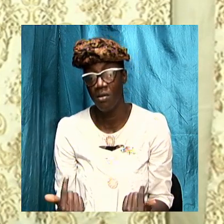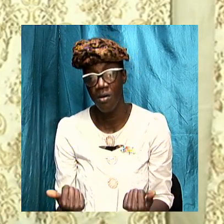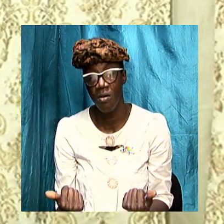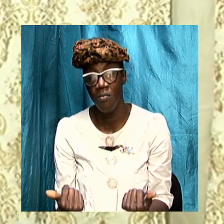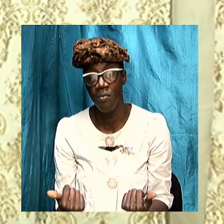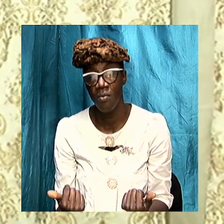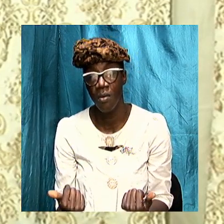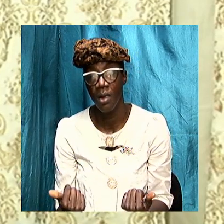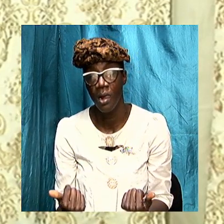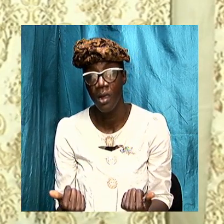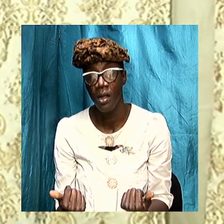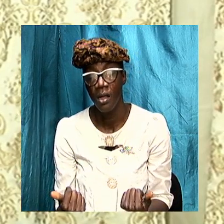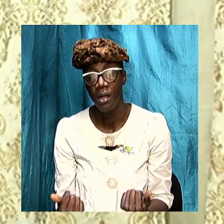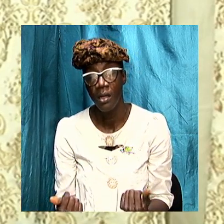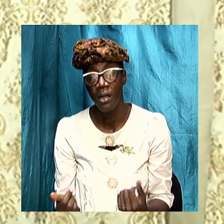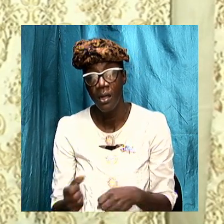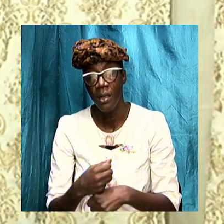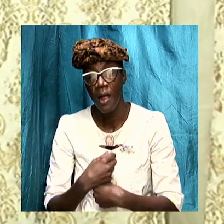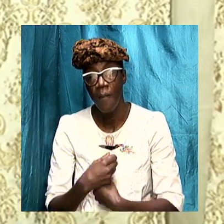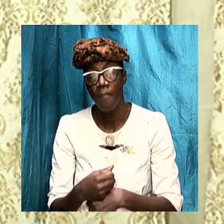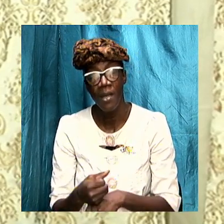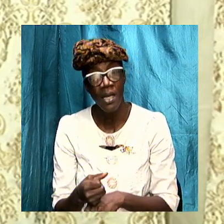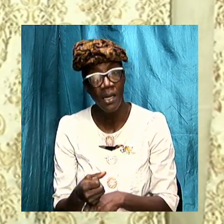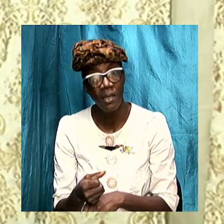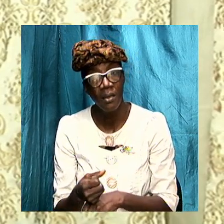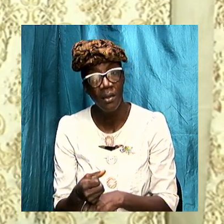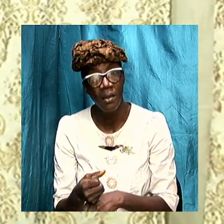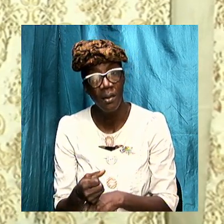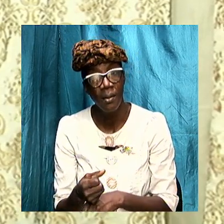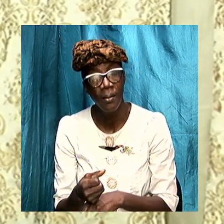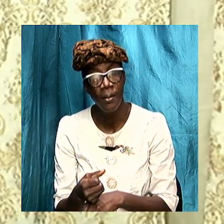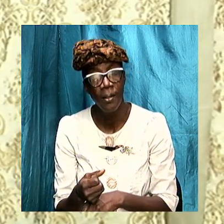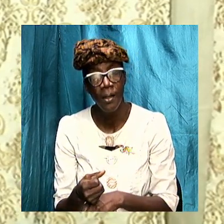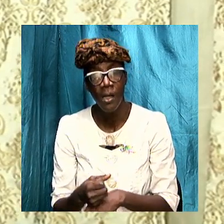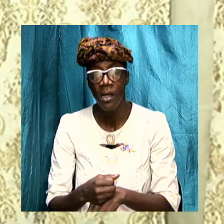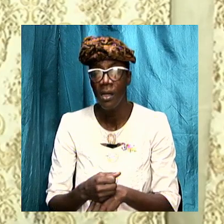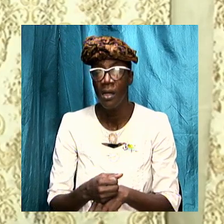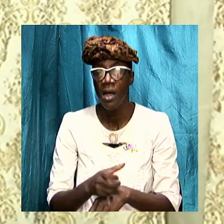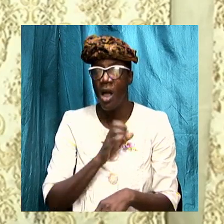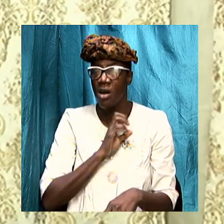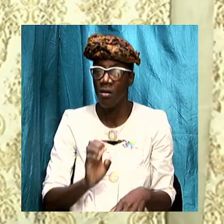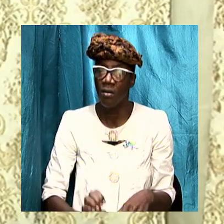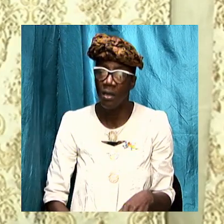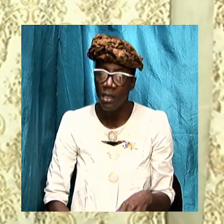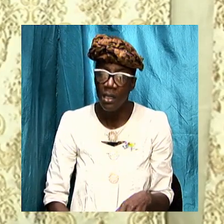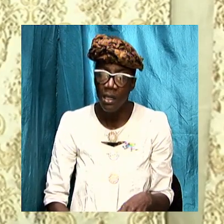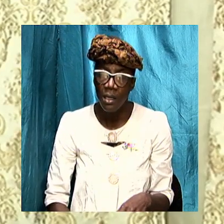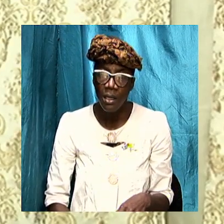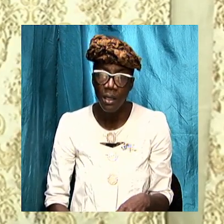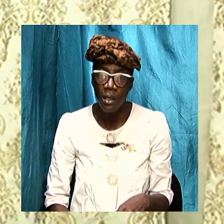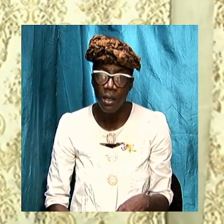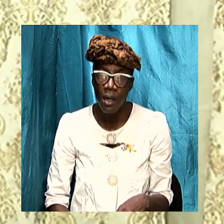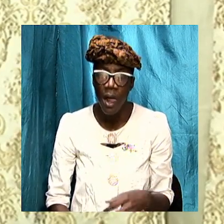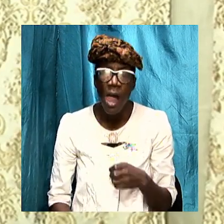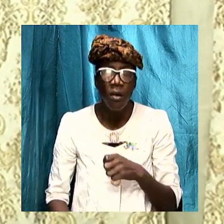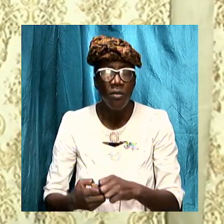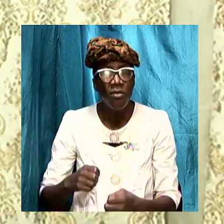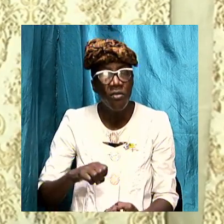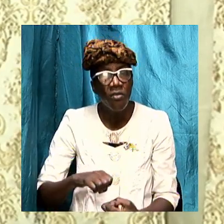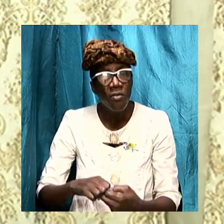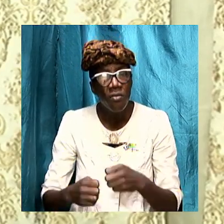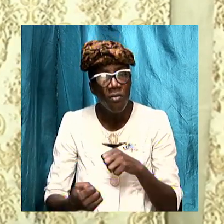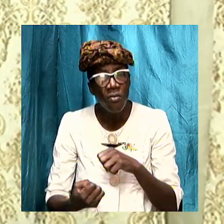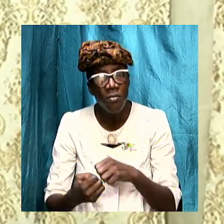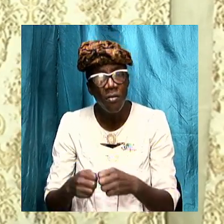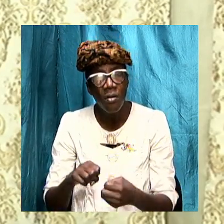that causes saints to be perturbed to be troubled it is